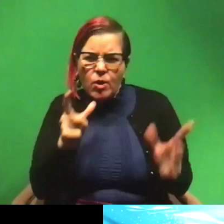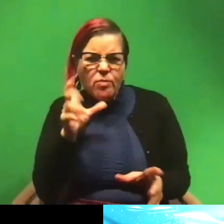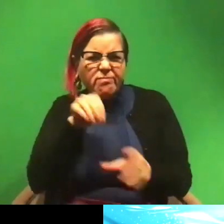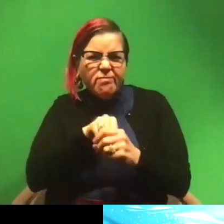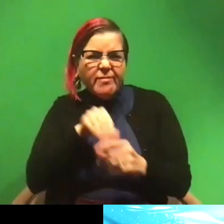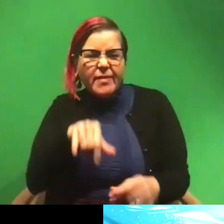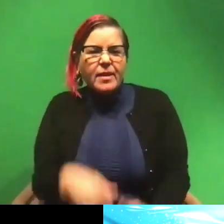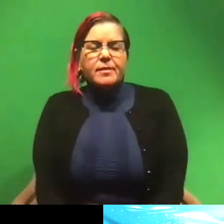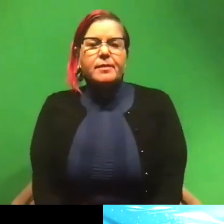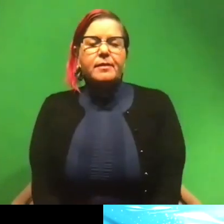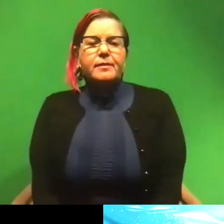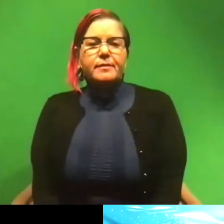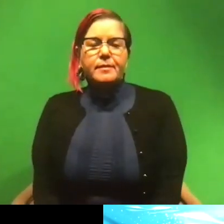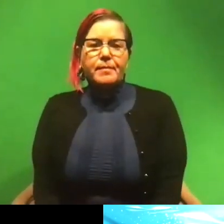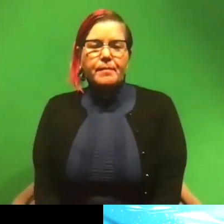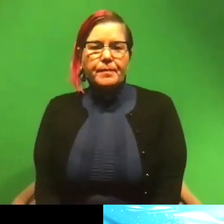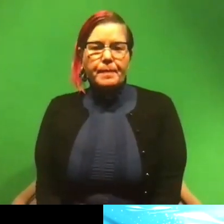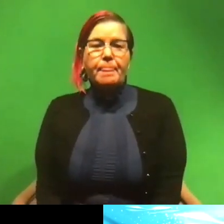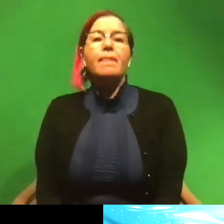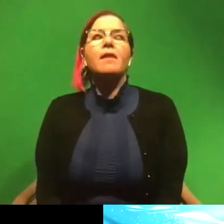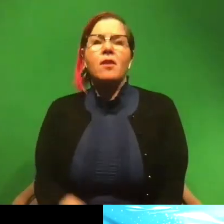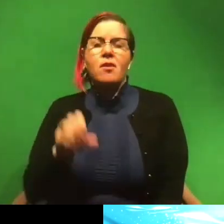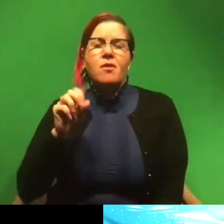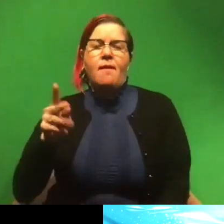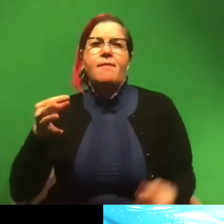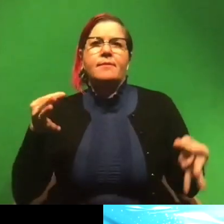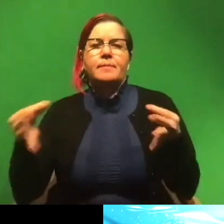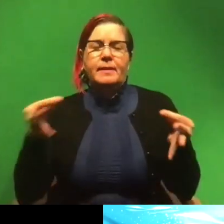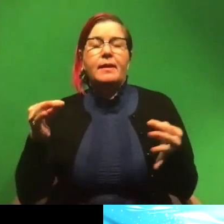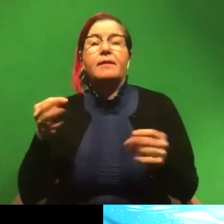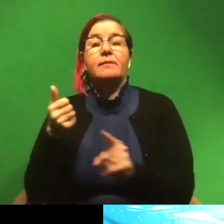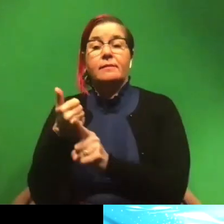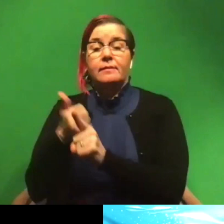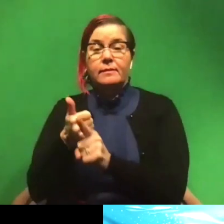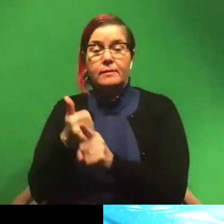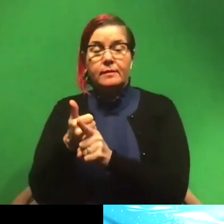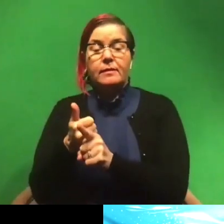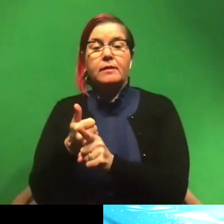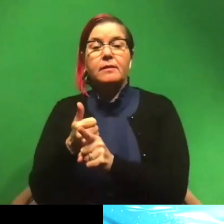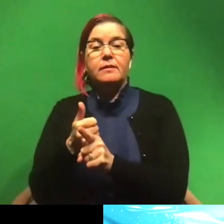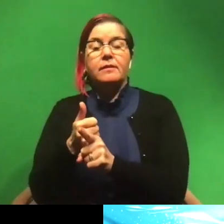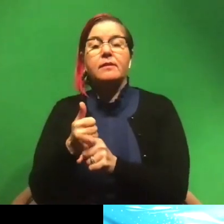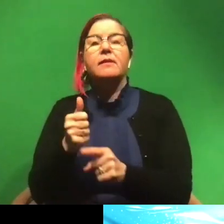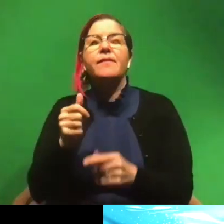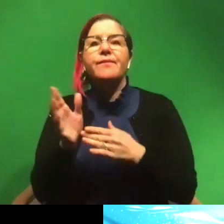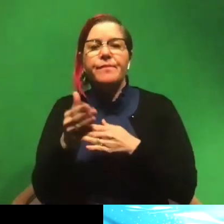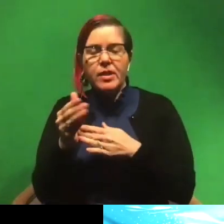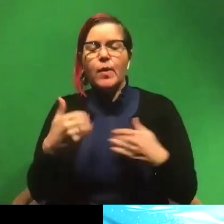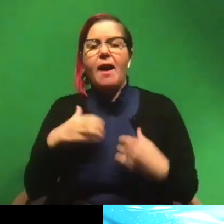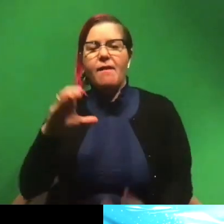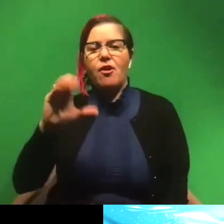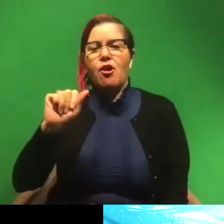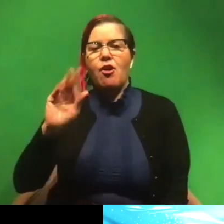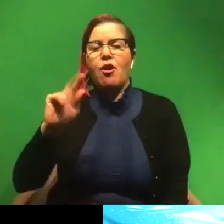a chondrychthin? Okay, so chondrychthians are cartilaginous fishes. So